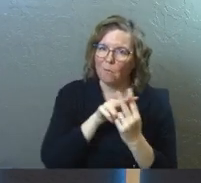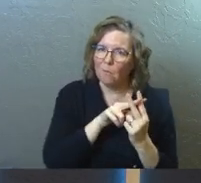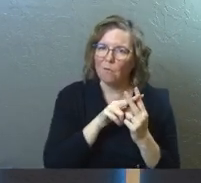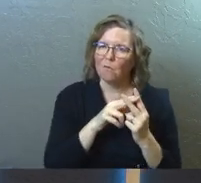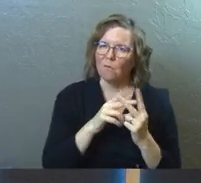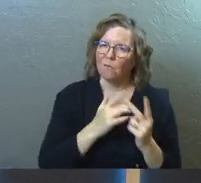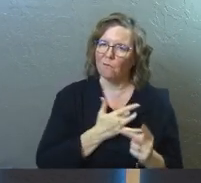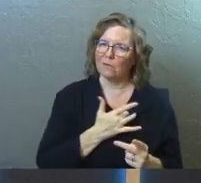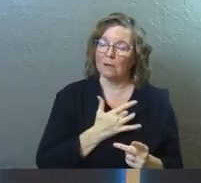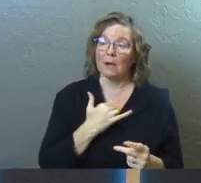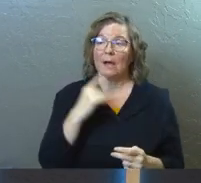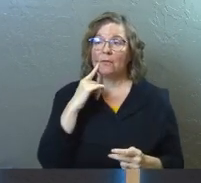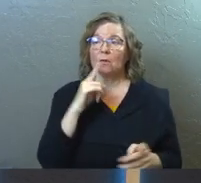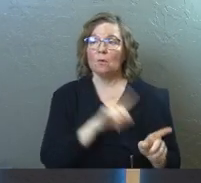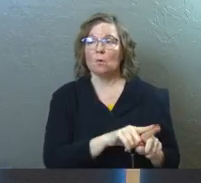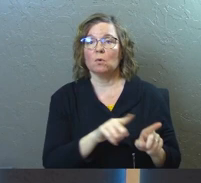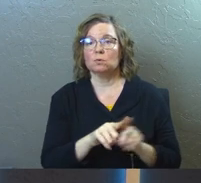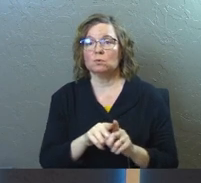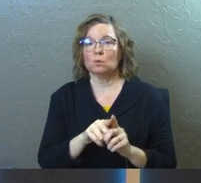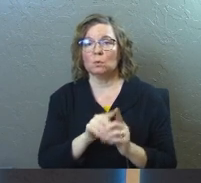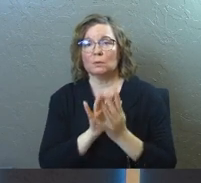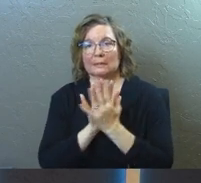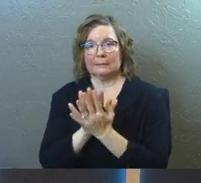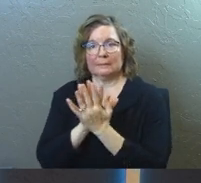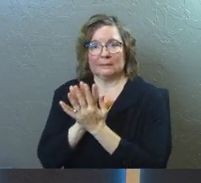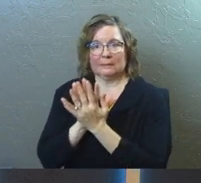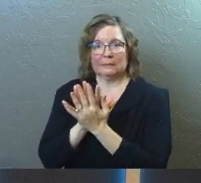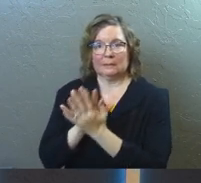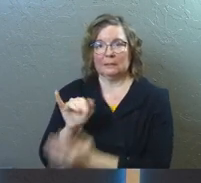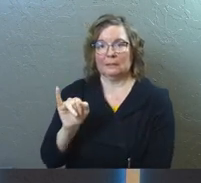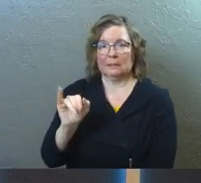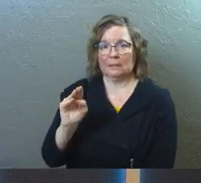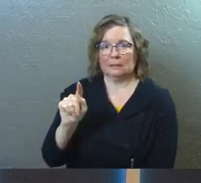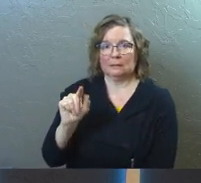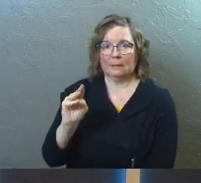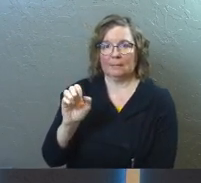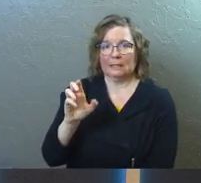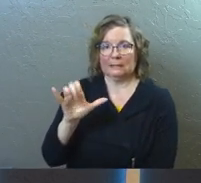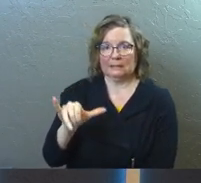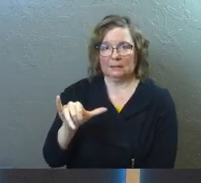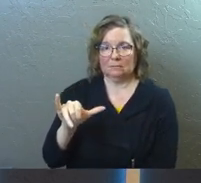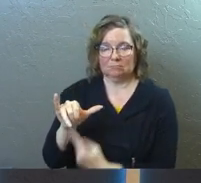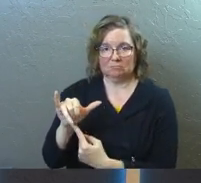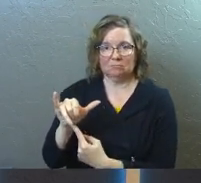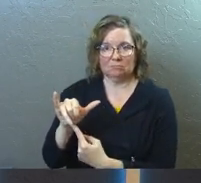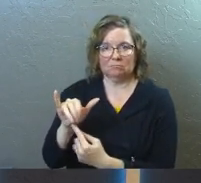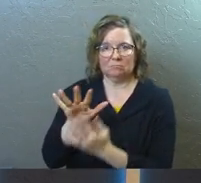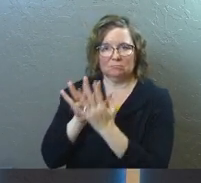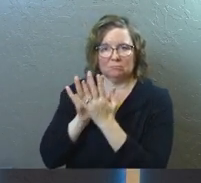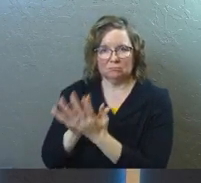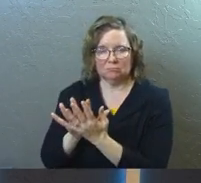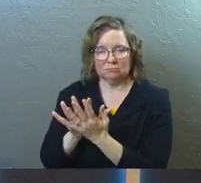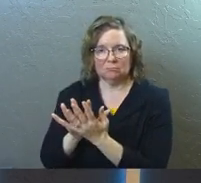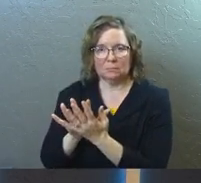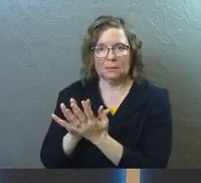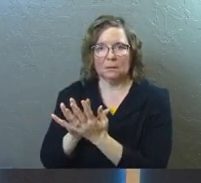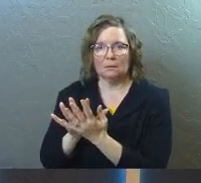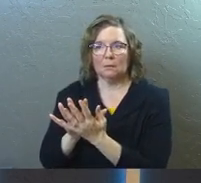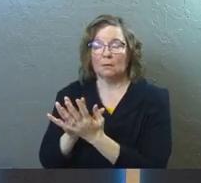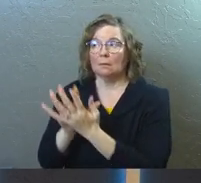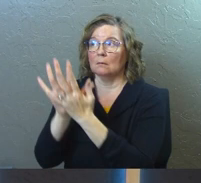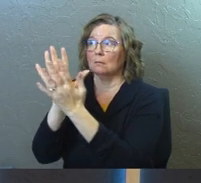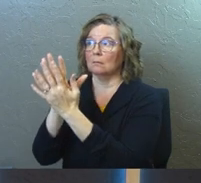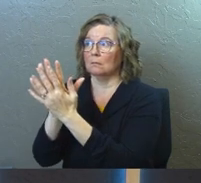to you. I think this is also intimacy. And intimacy is a word that, again, we kind of steal over to the physical